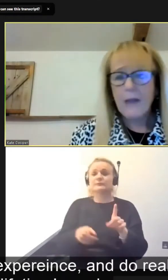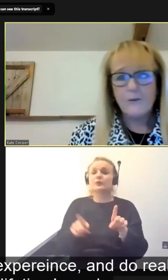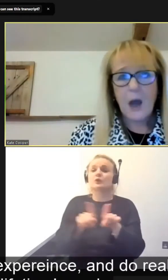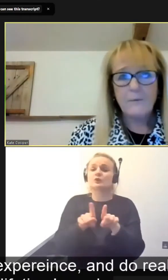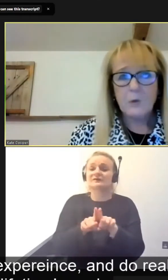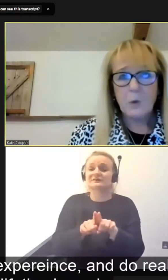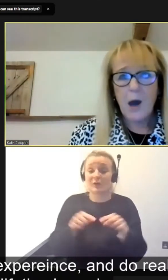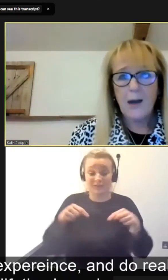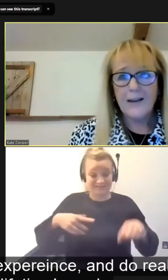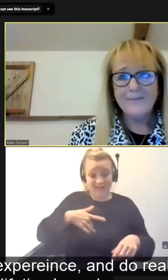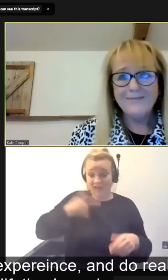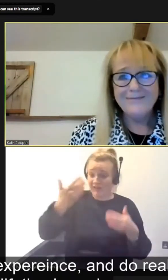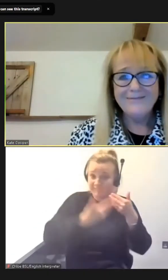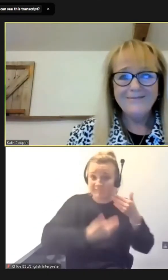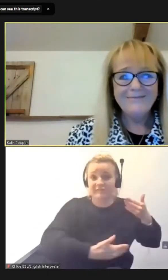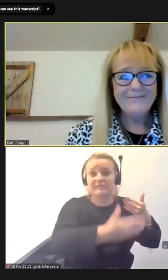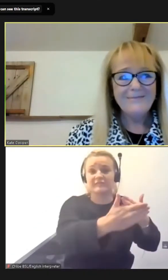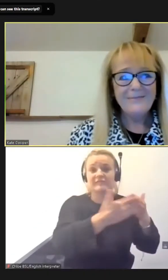this is a lifetime's work.